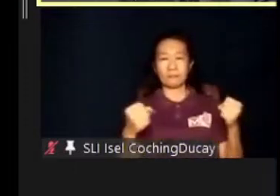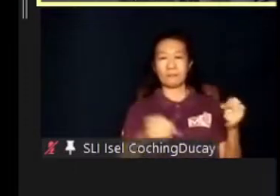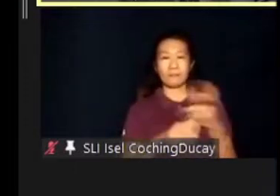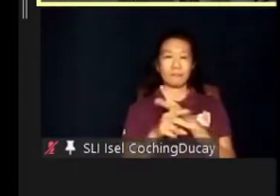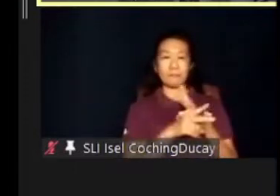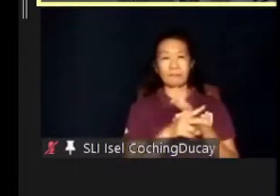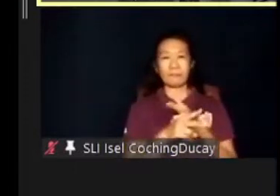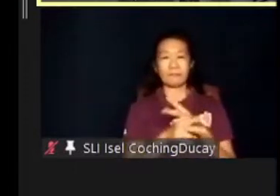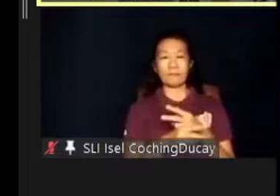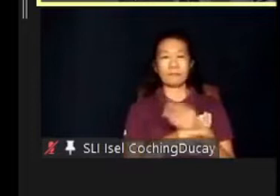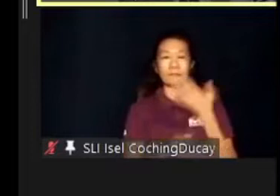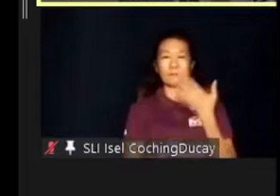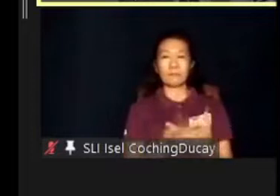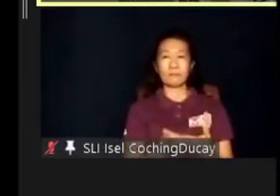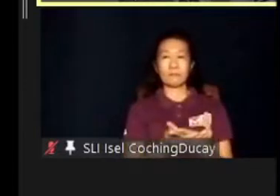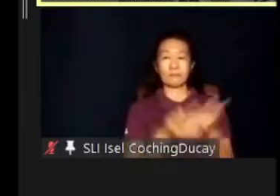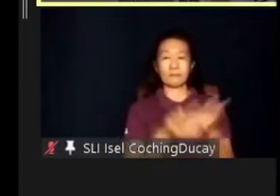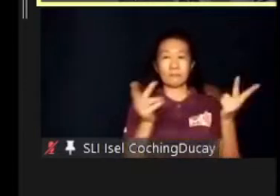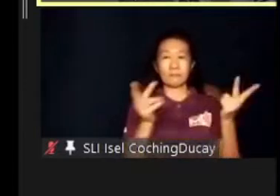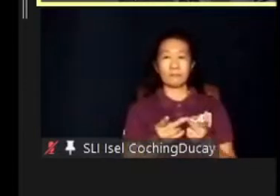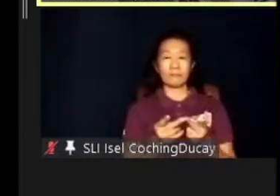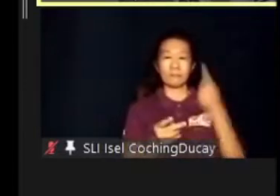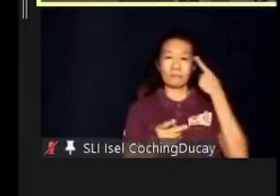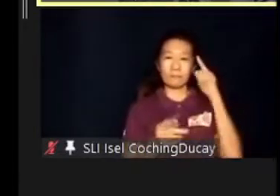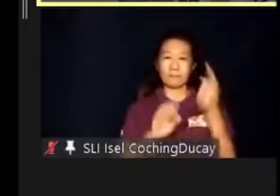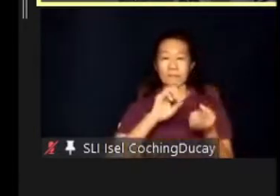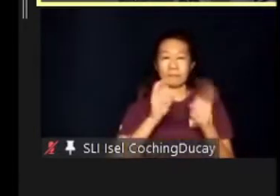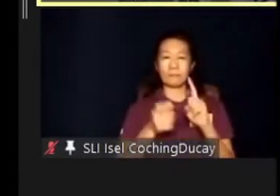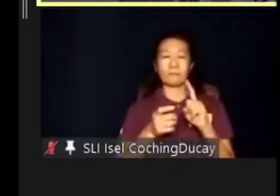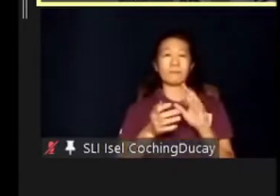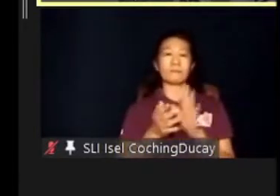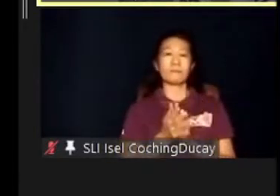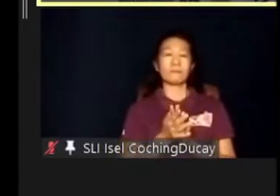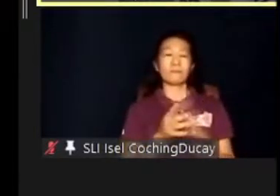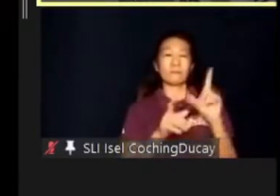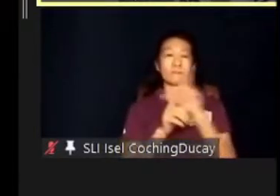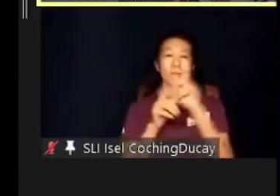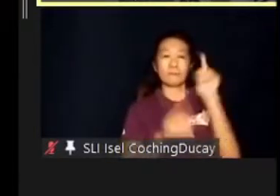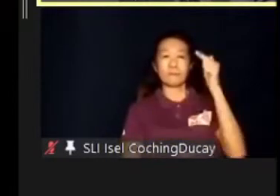Awards for Innovation and Excellence in Local Governance,